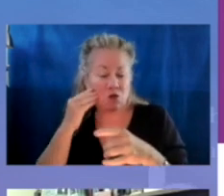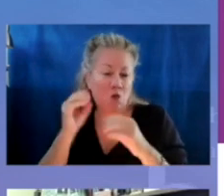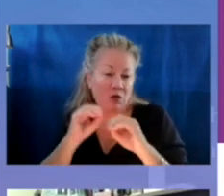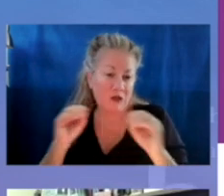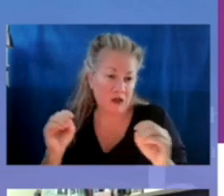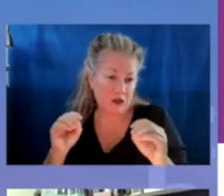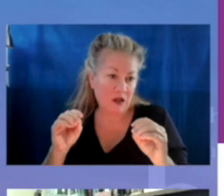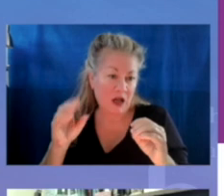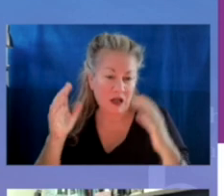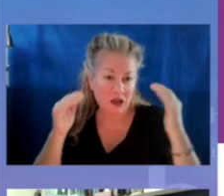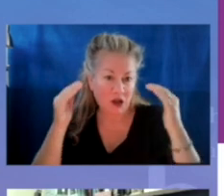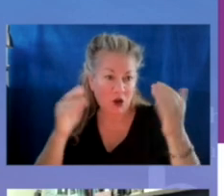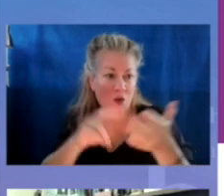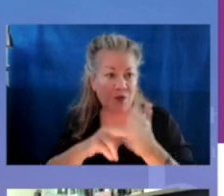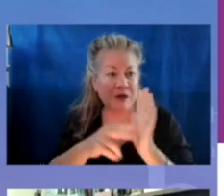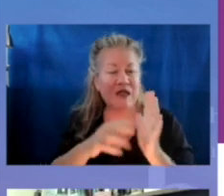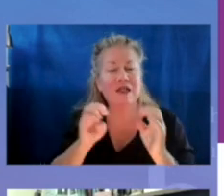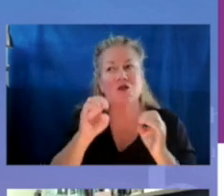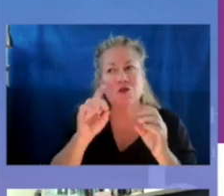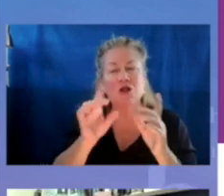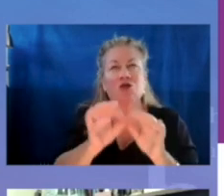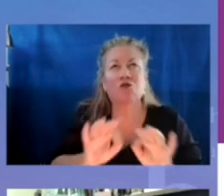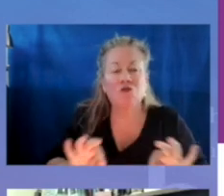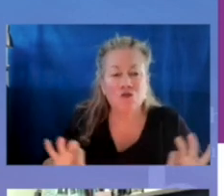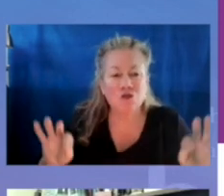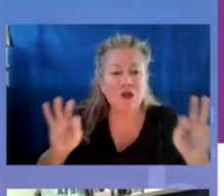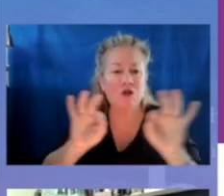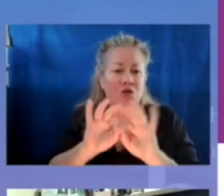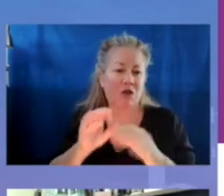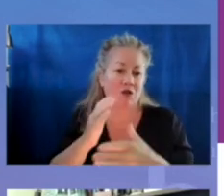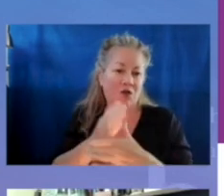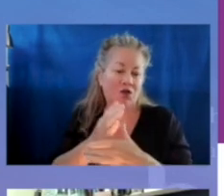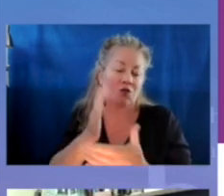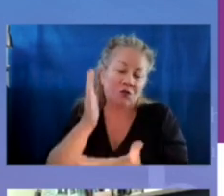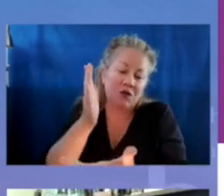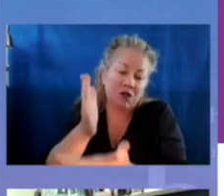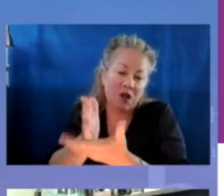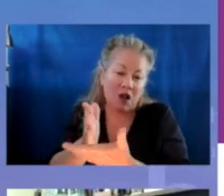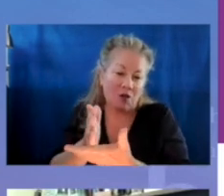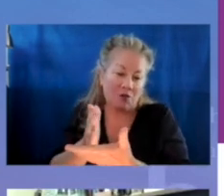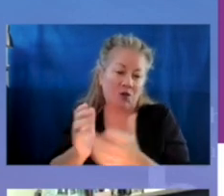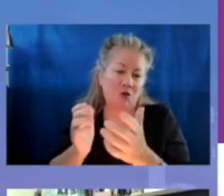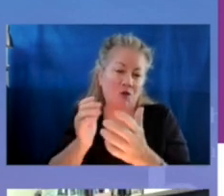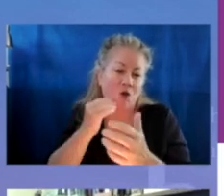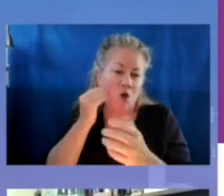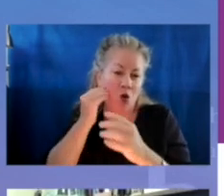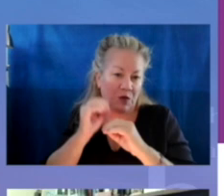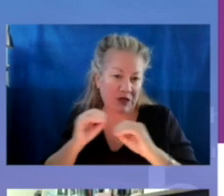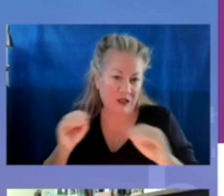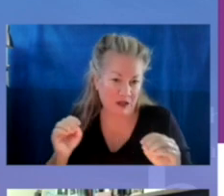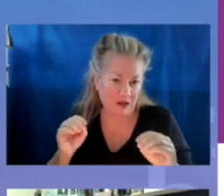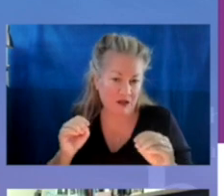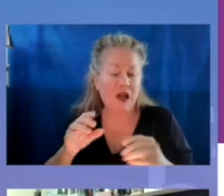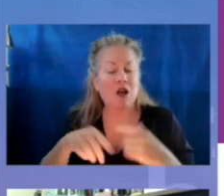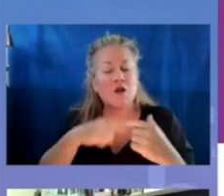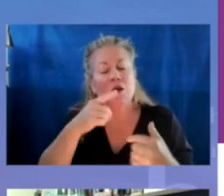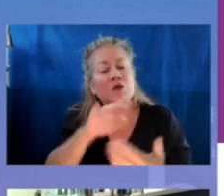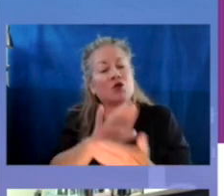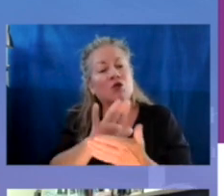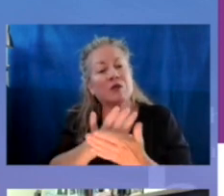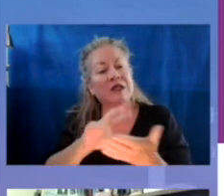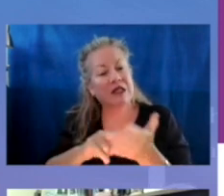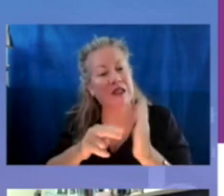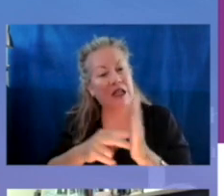adult. This makes education a critical intervention for stopping homelessness, and it also means that public schools must